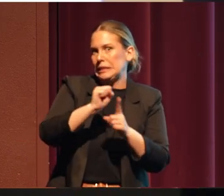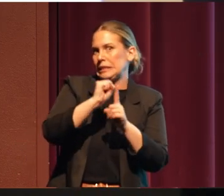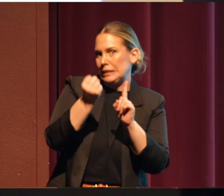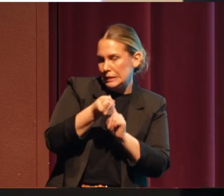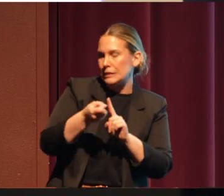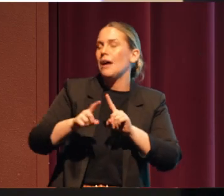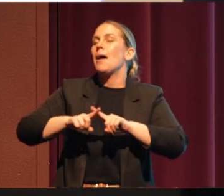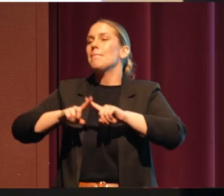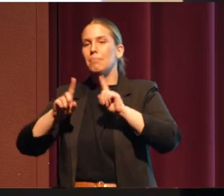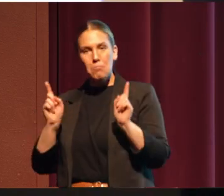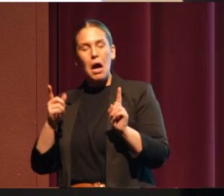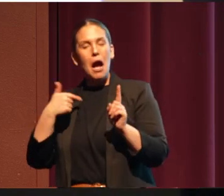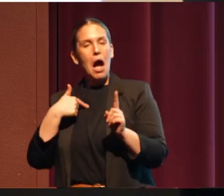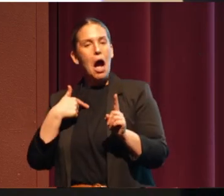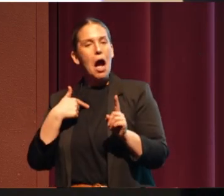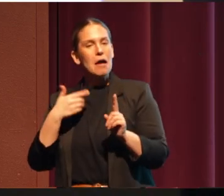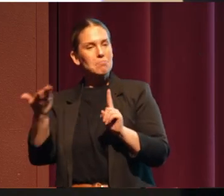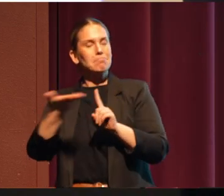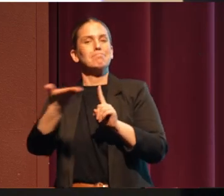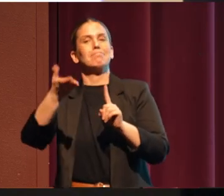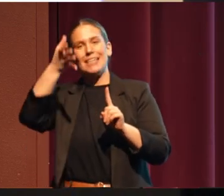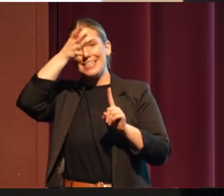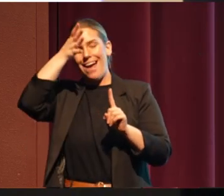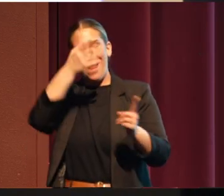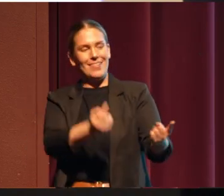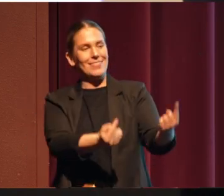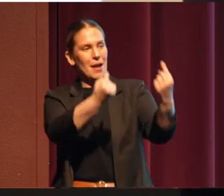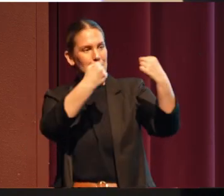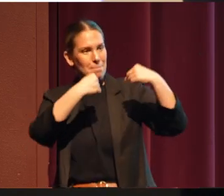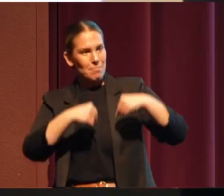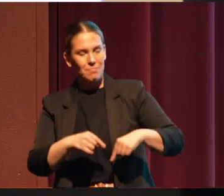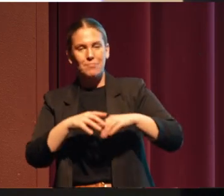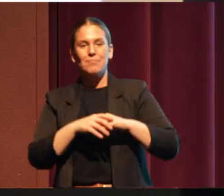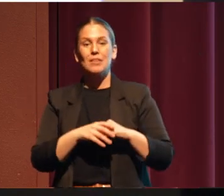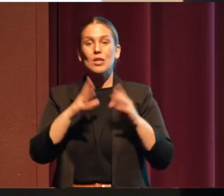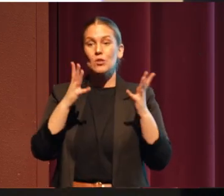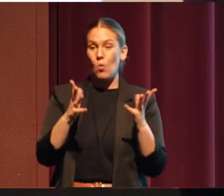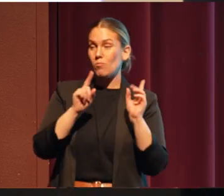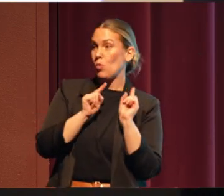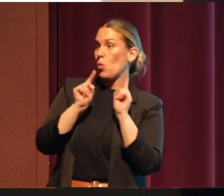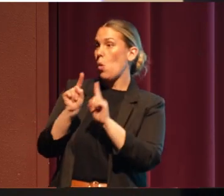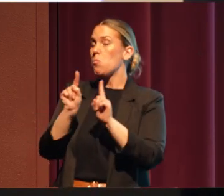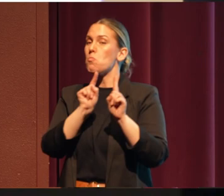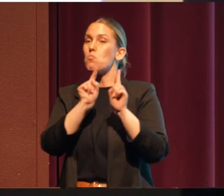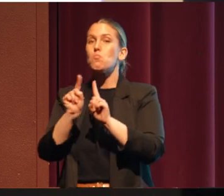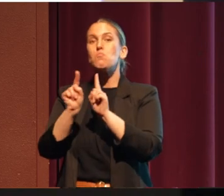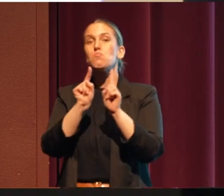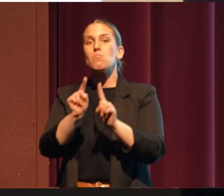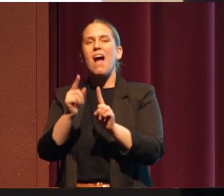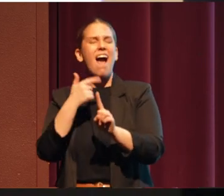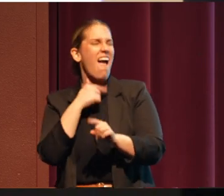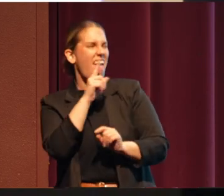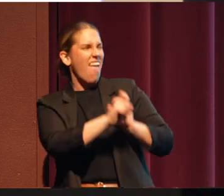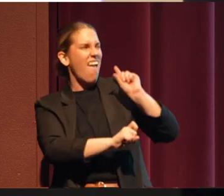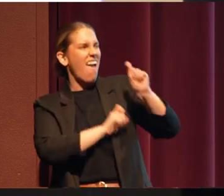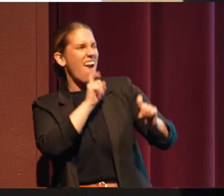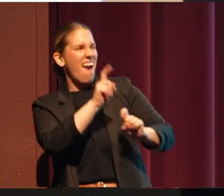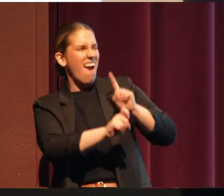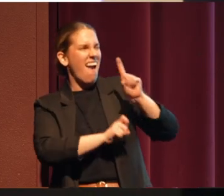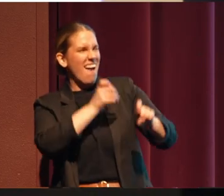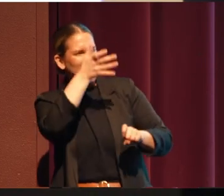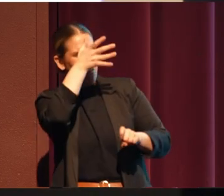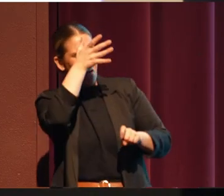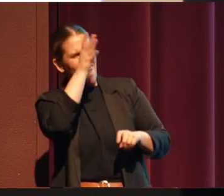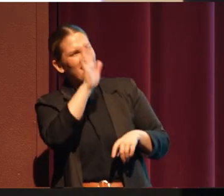go with us to go huckleberry picking. And so on our way to huckleberry pick, I'm quizzing him because I want him to just institute